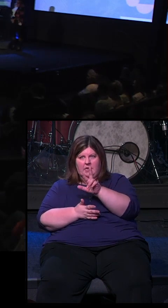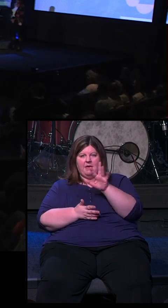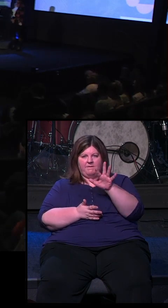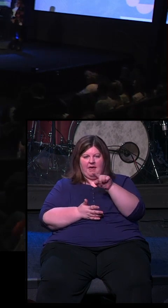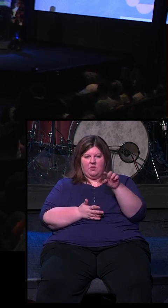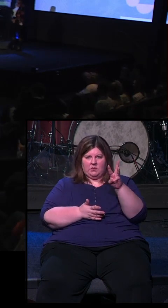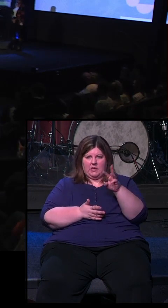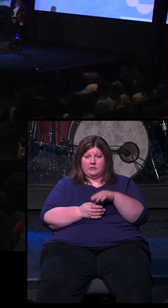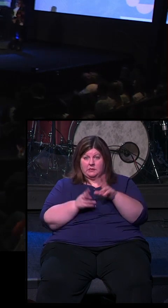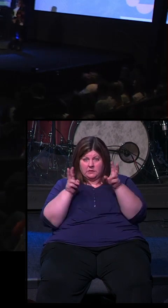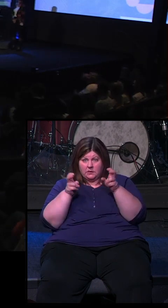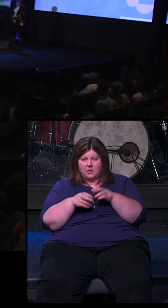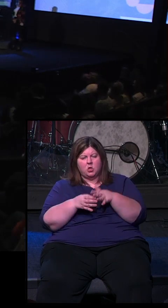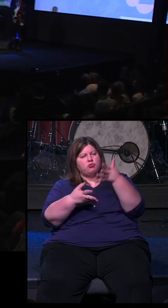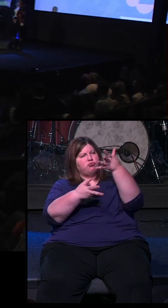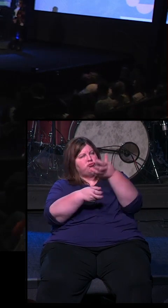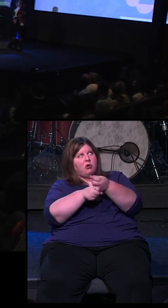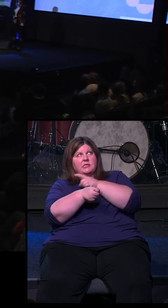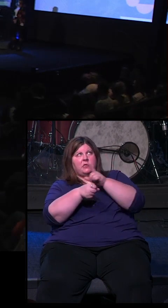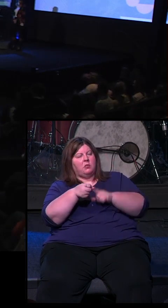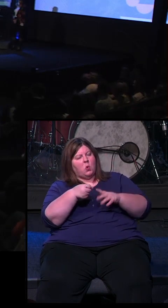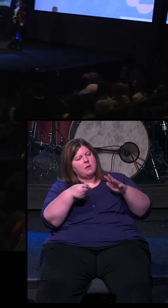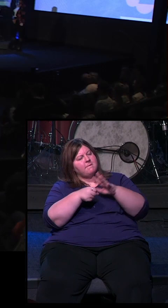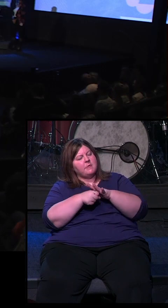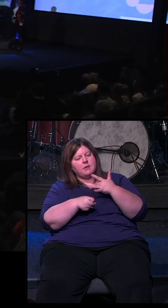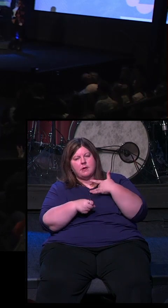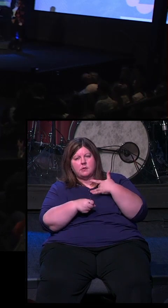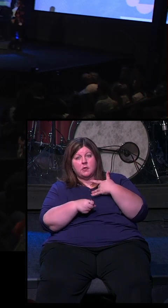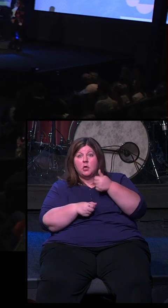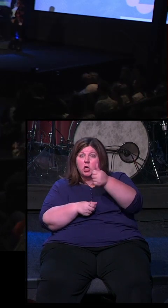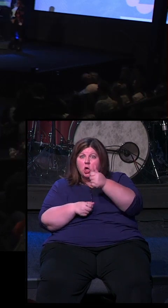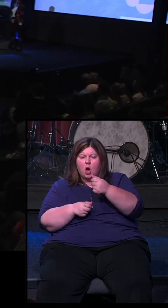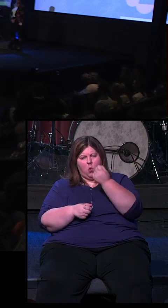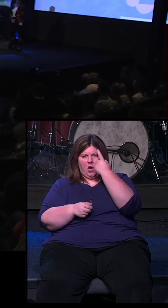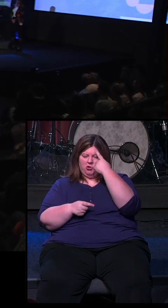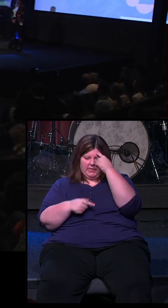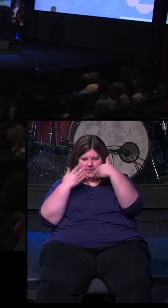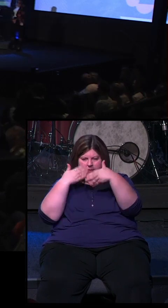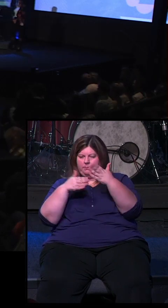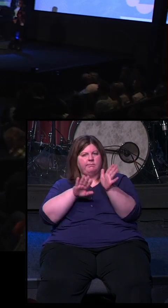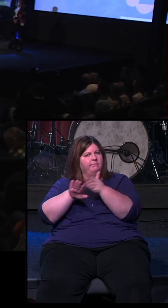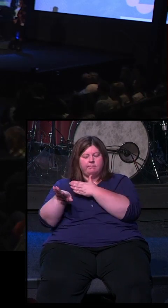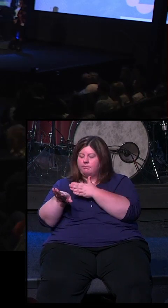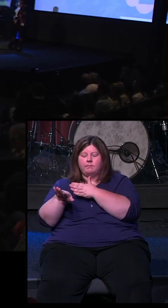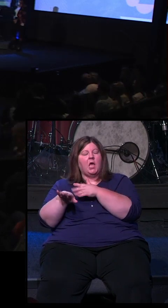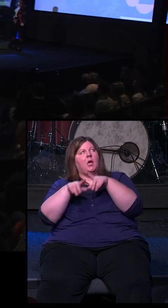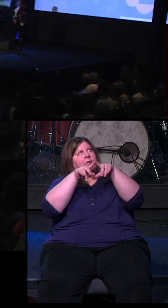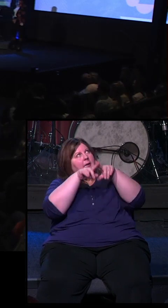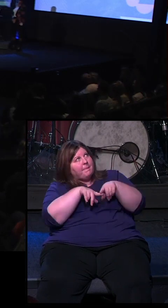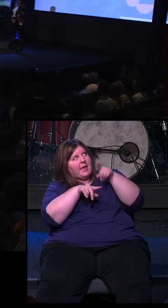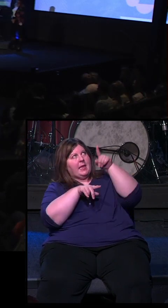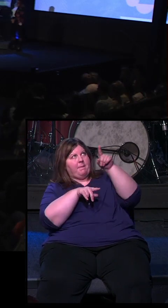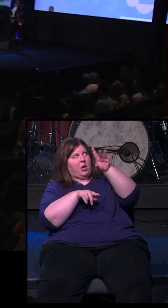Trust in the Lord with all your heart. Lean not on your own understanding. In all your ways, acknowledge Him.